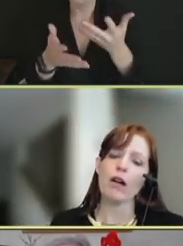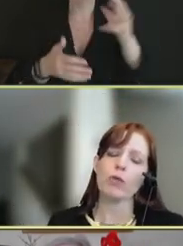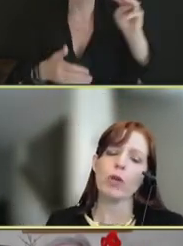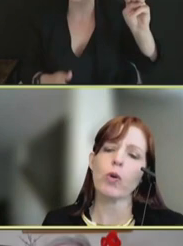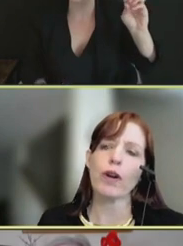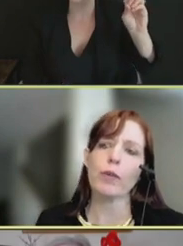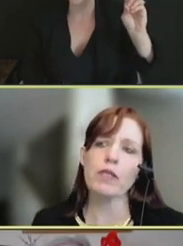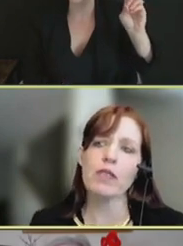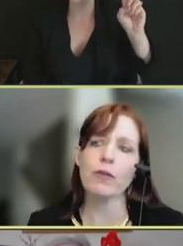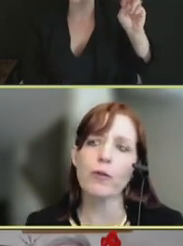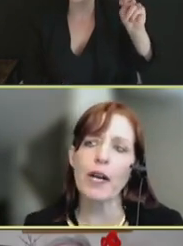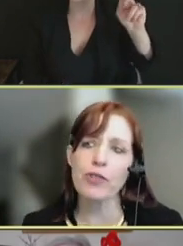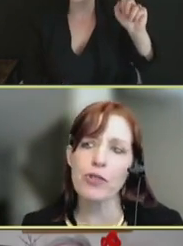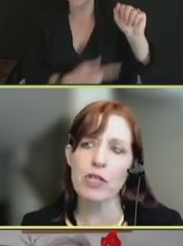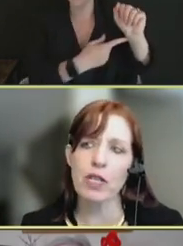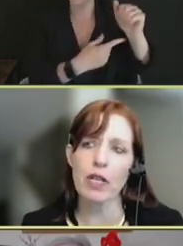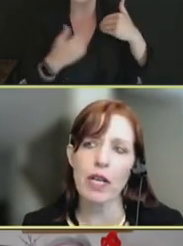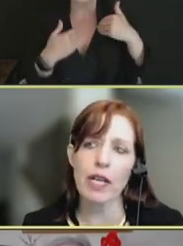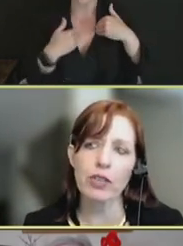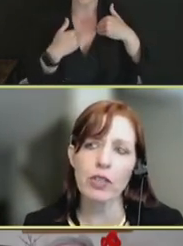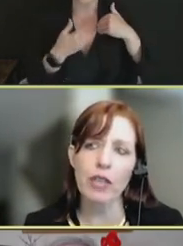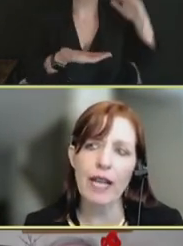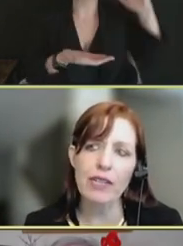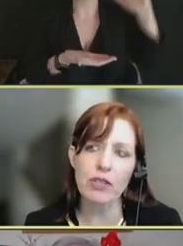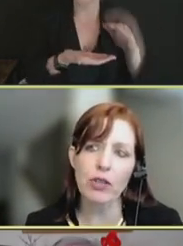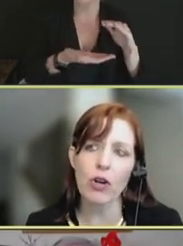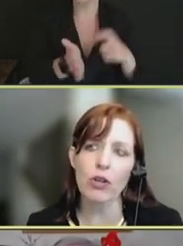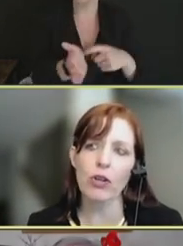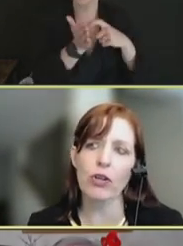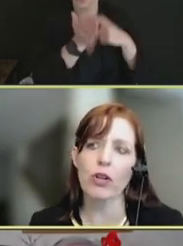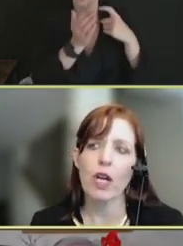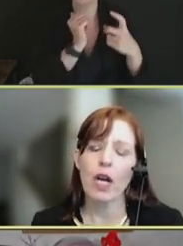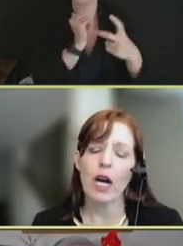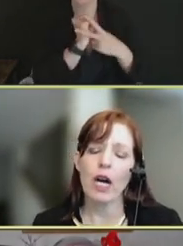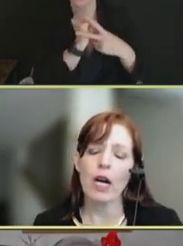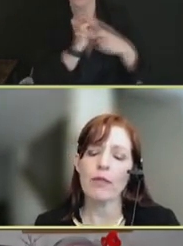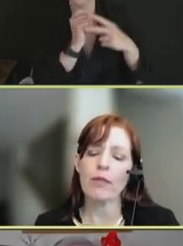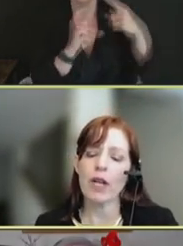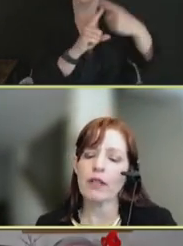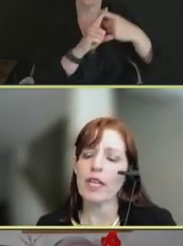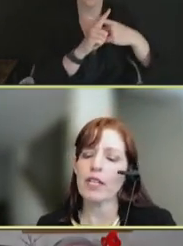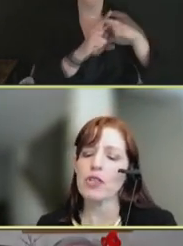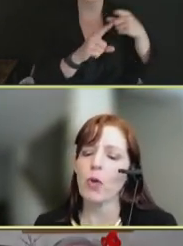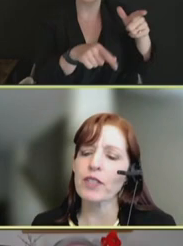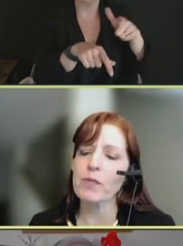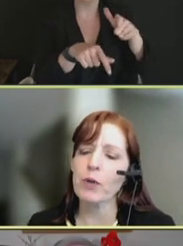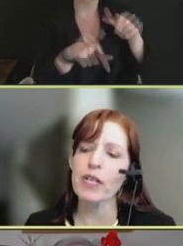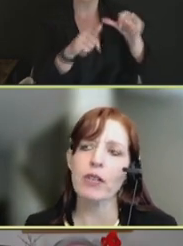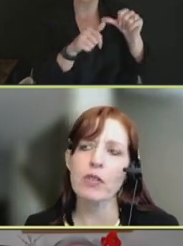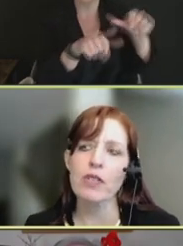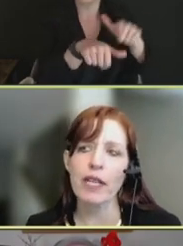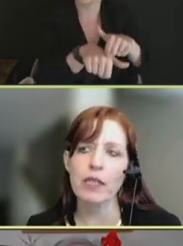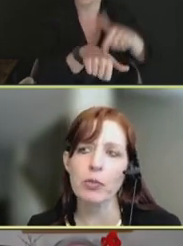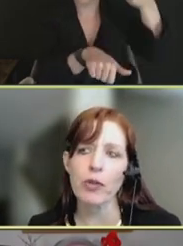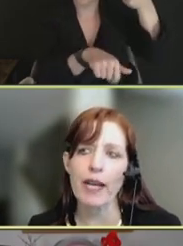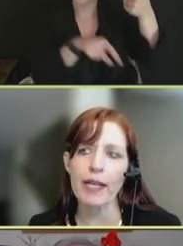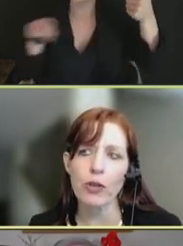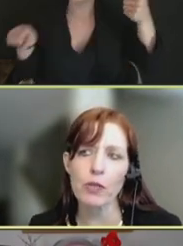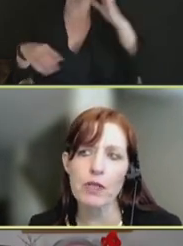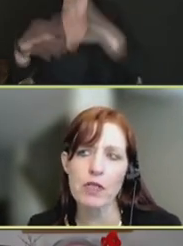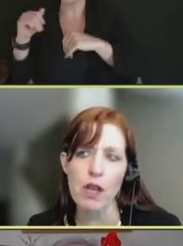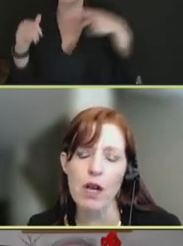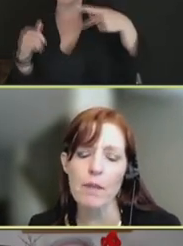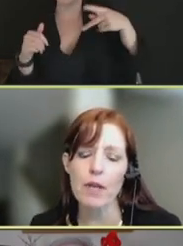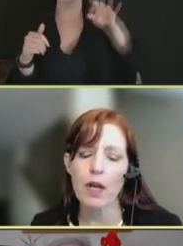requirements than Pfizer did and could last longer. And so, once Moderna was available, that